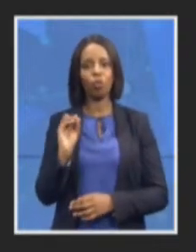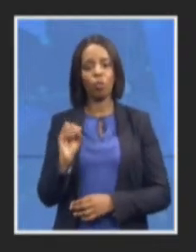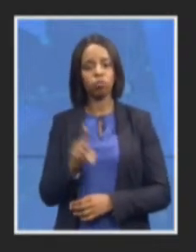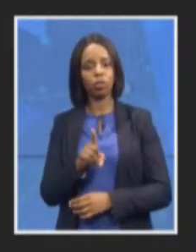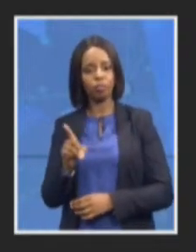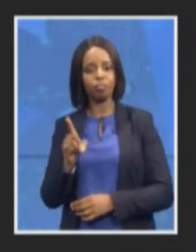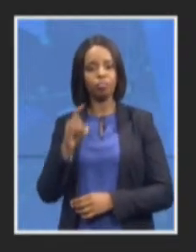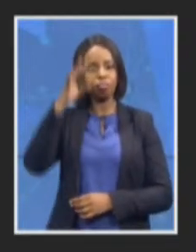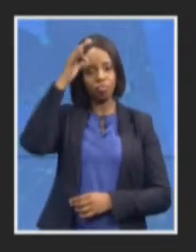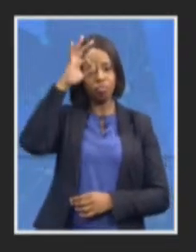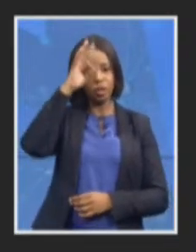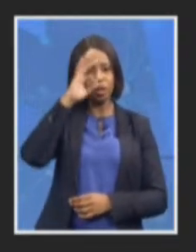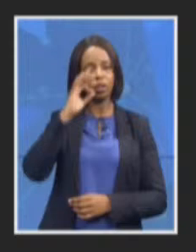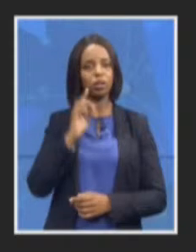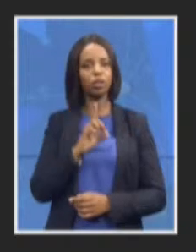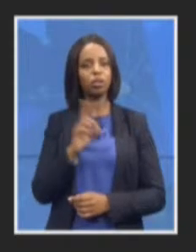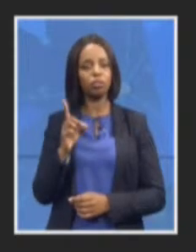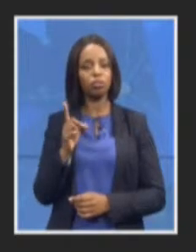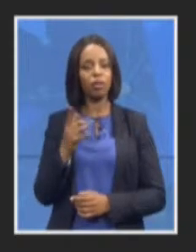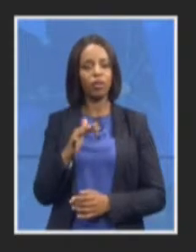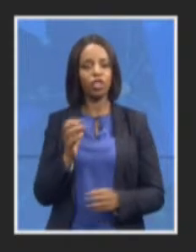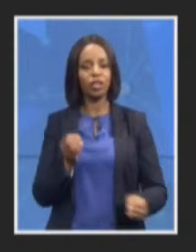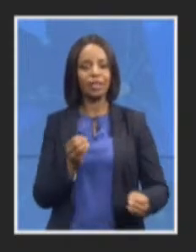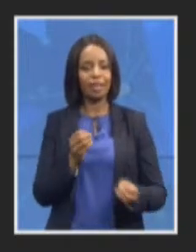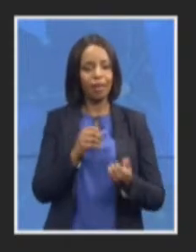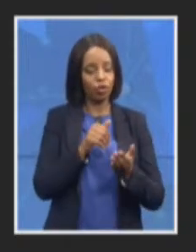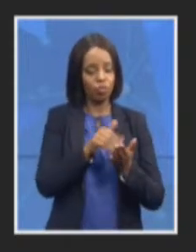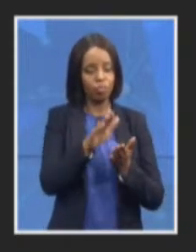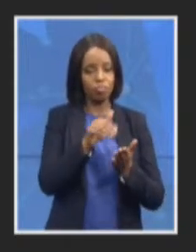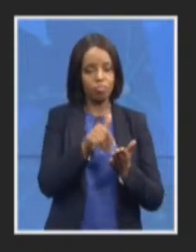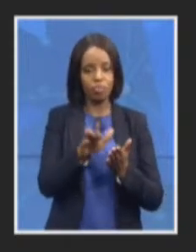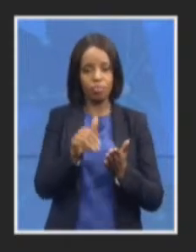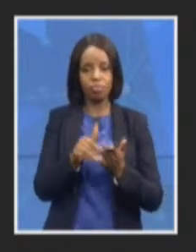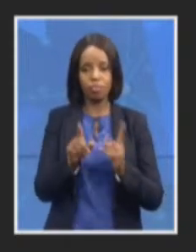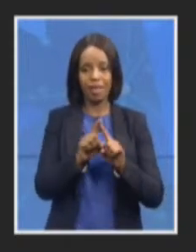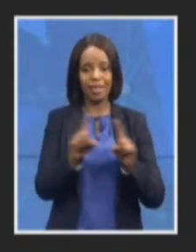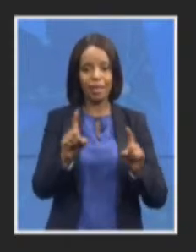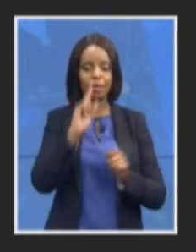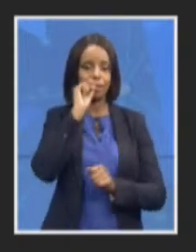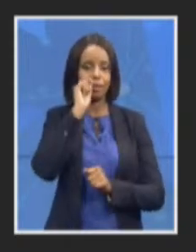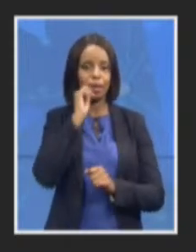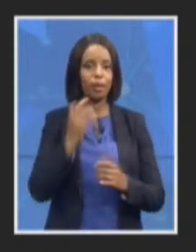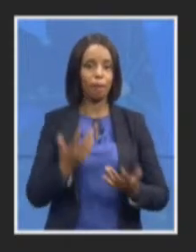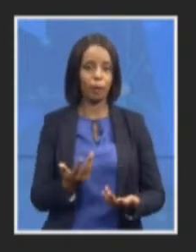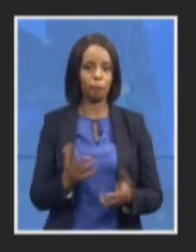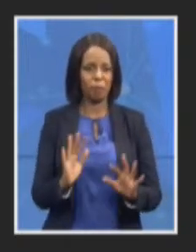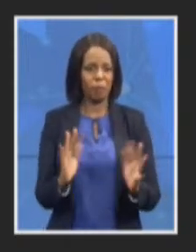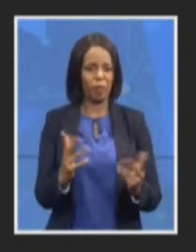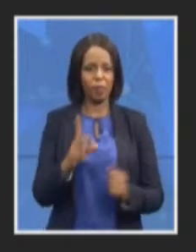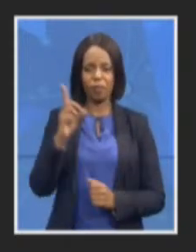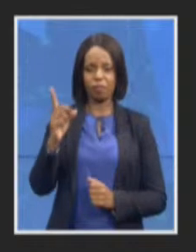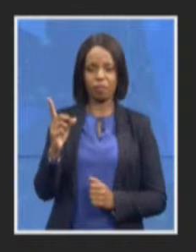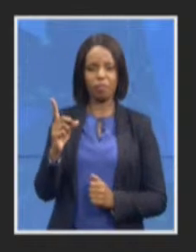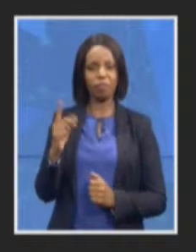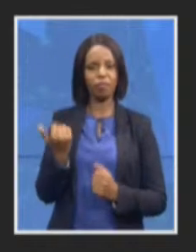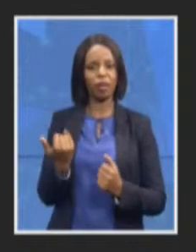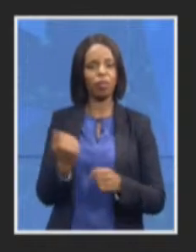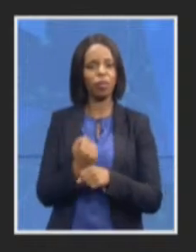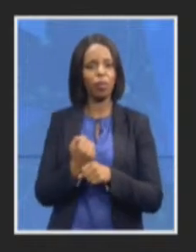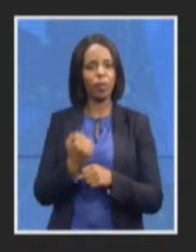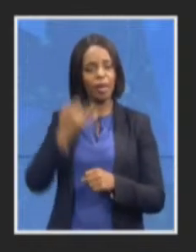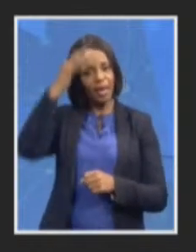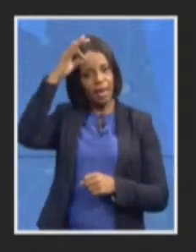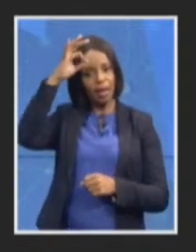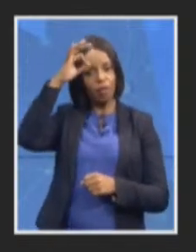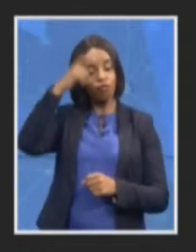and that high level ministers of the apartheid government including the late former president FW de Klag was involved in that meeting